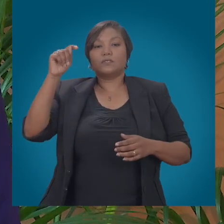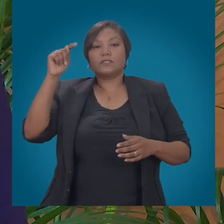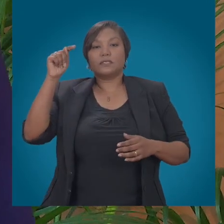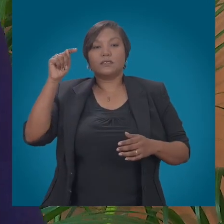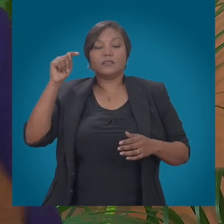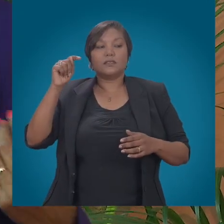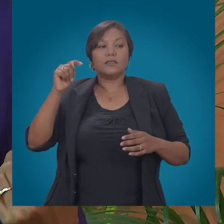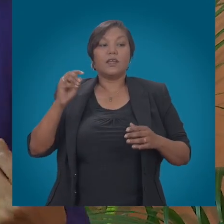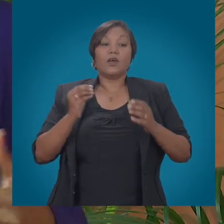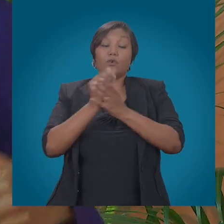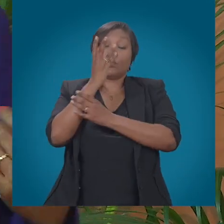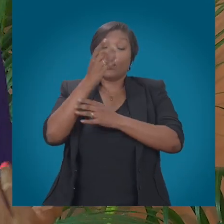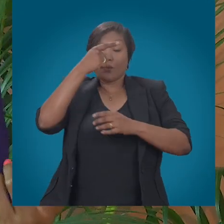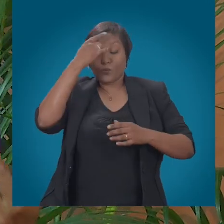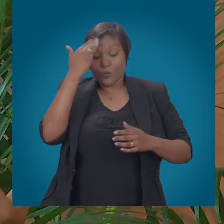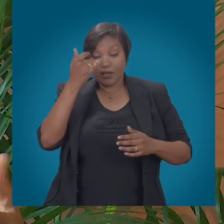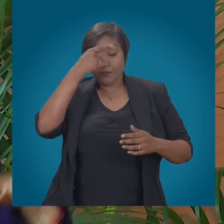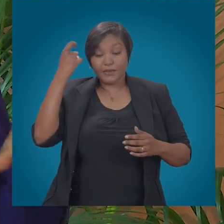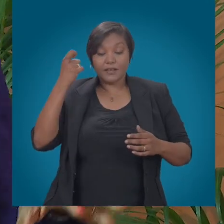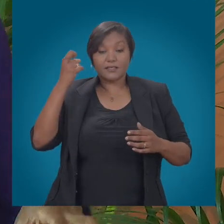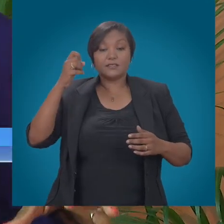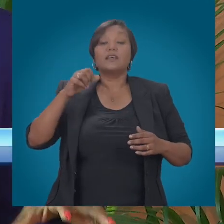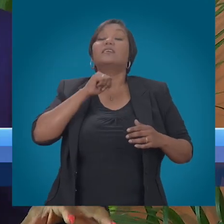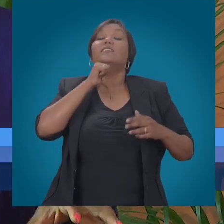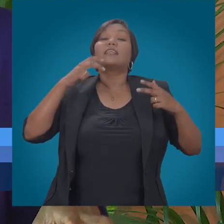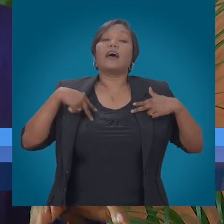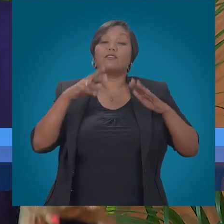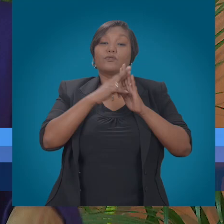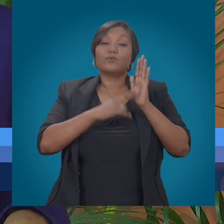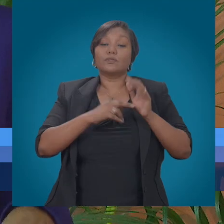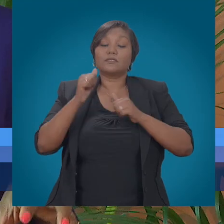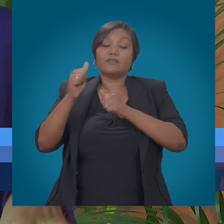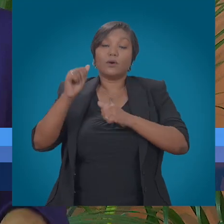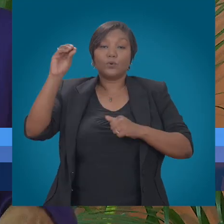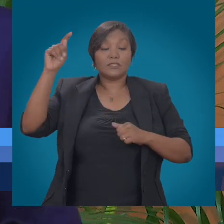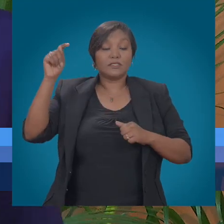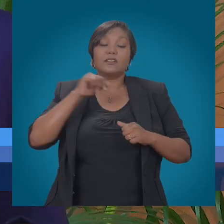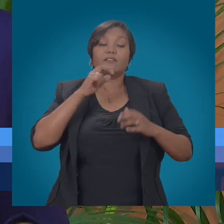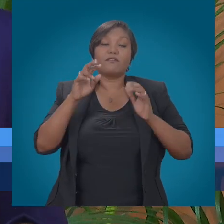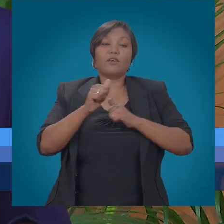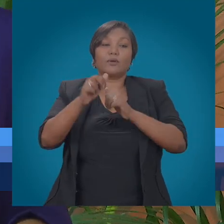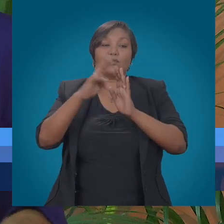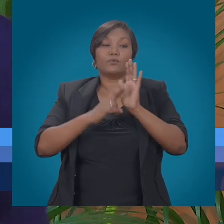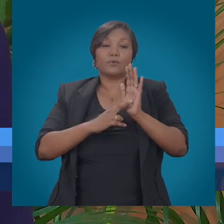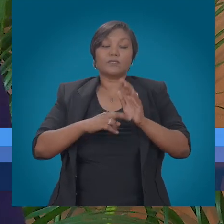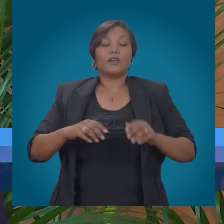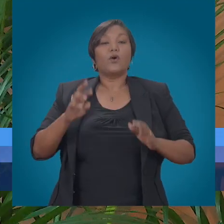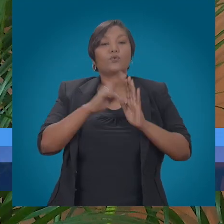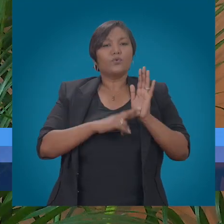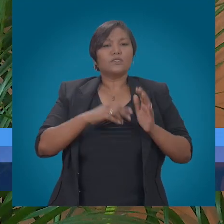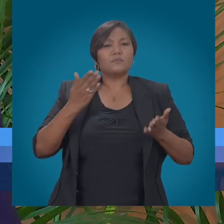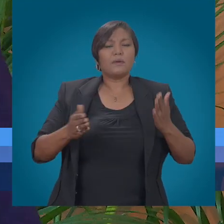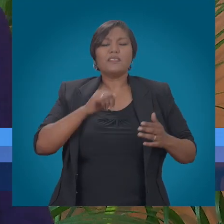But beyond that we do not believe that telecom regulation alone is the only solution. We believe